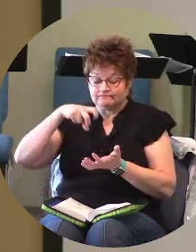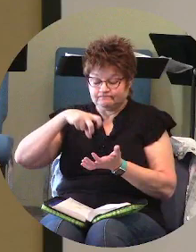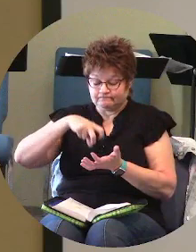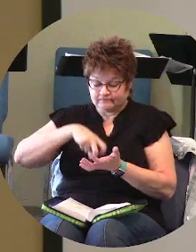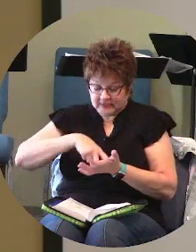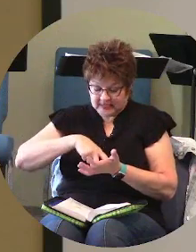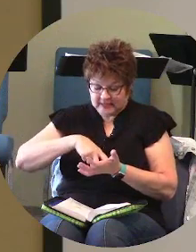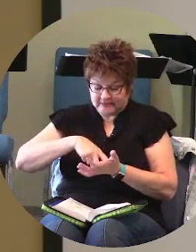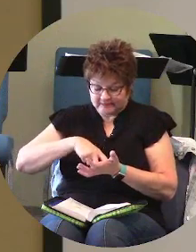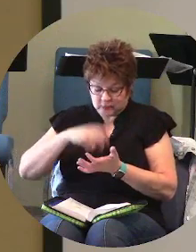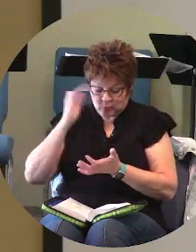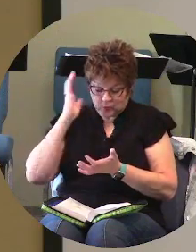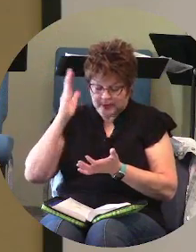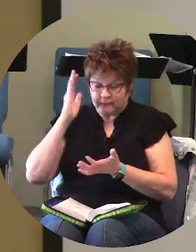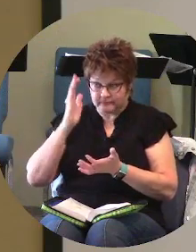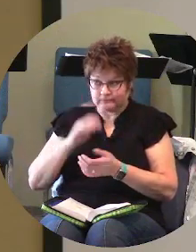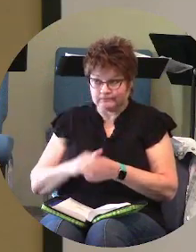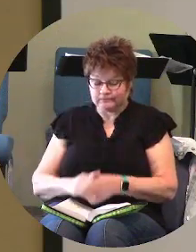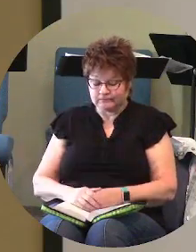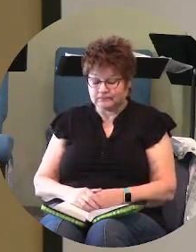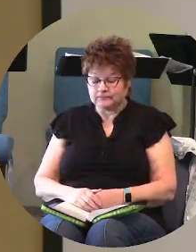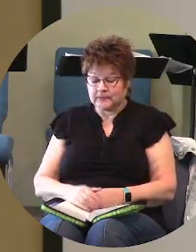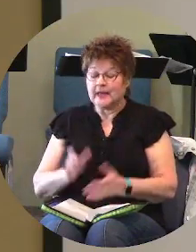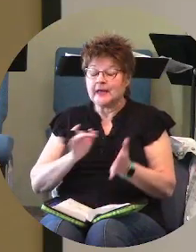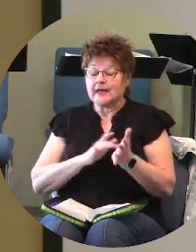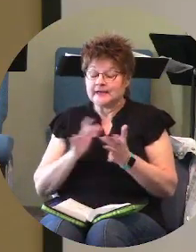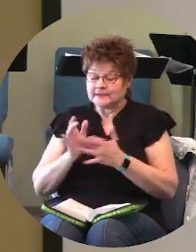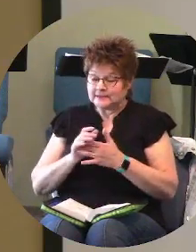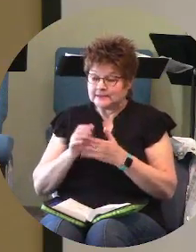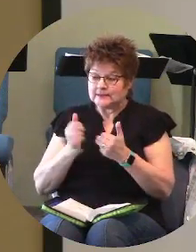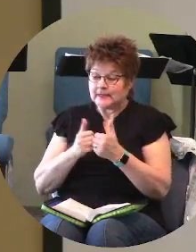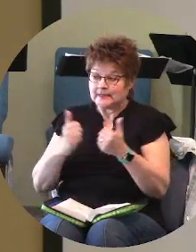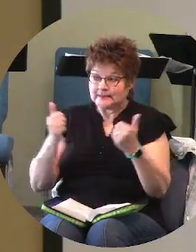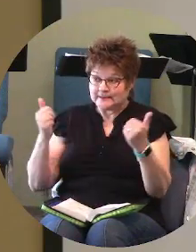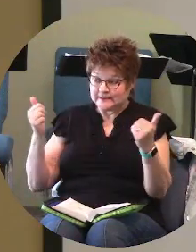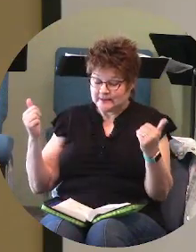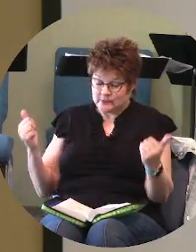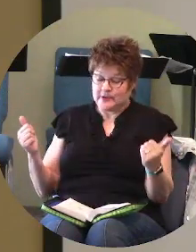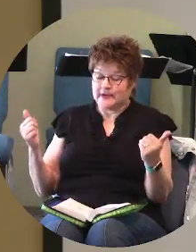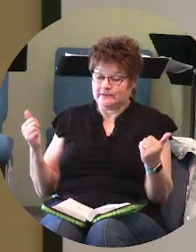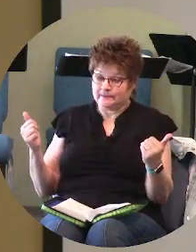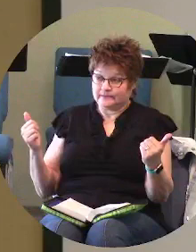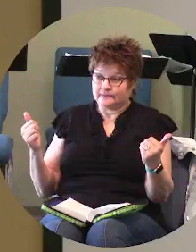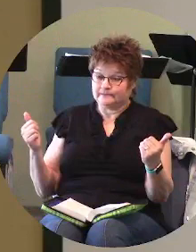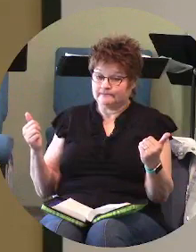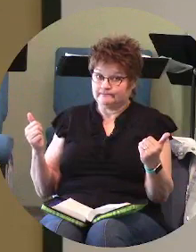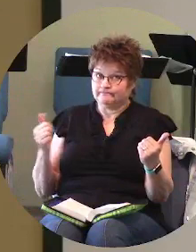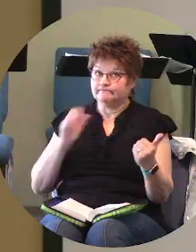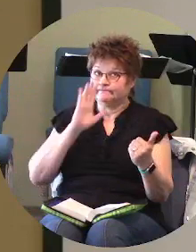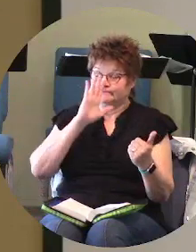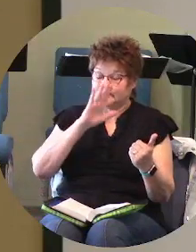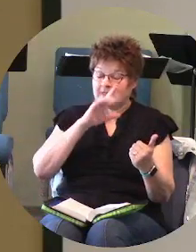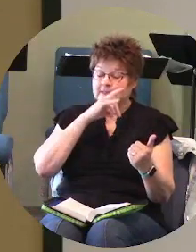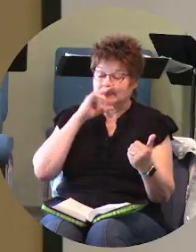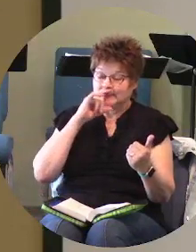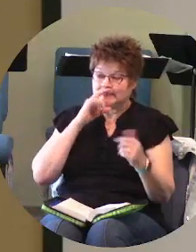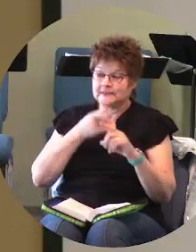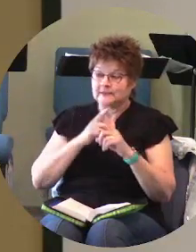is going to bend and jesus is going to separate his kids from those